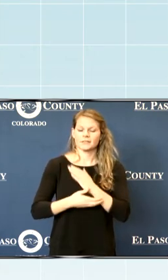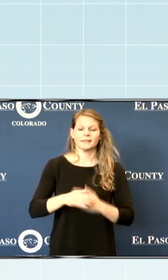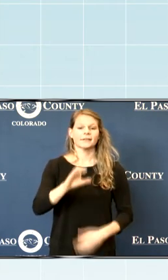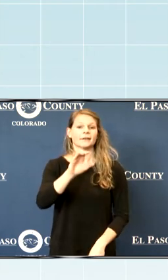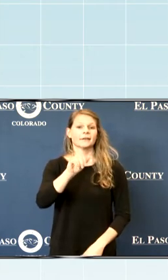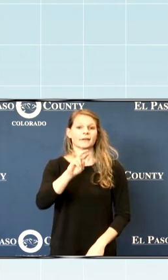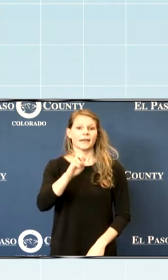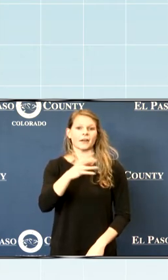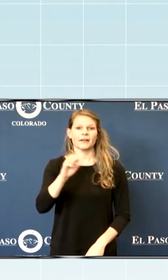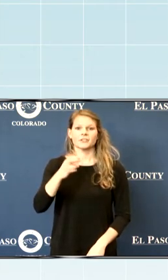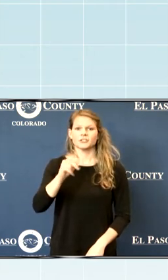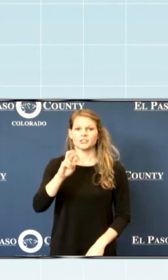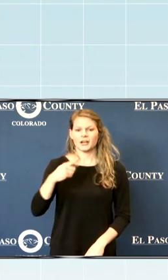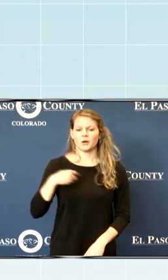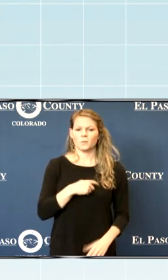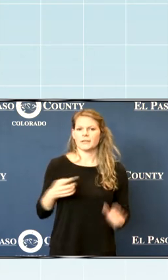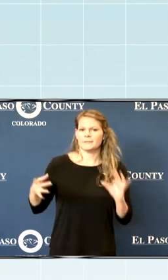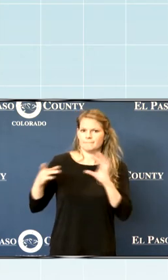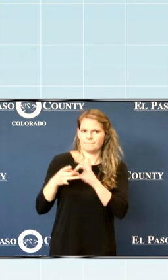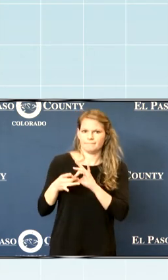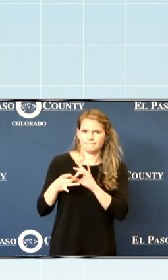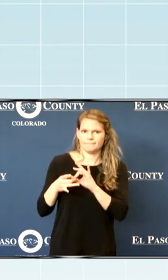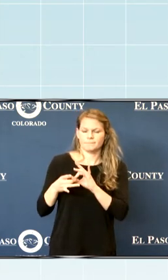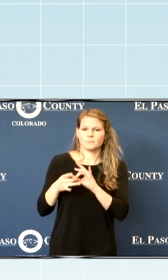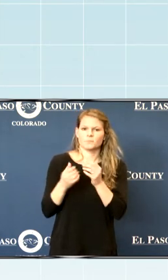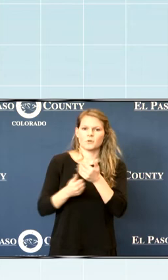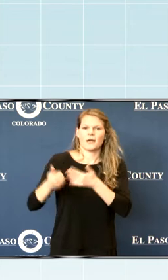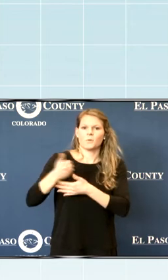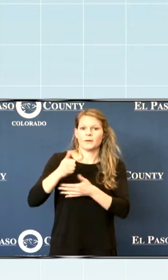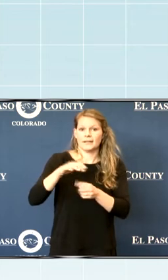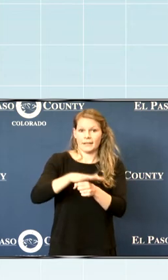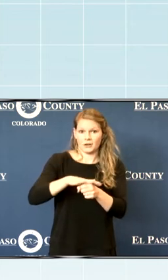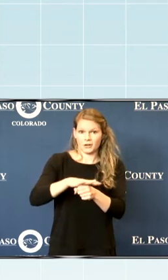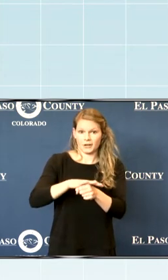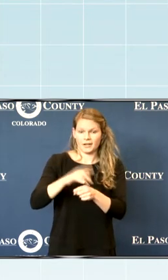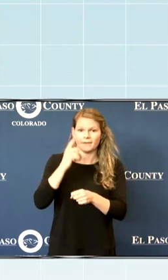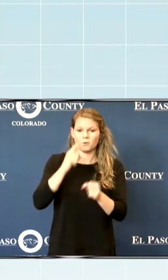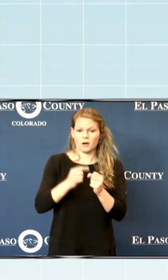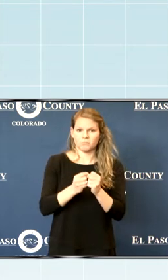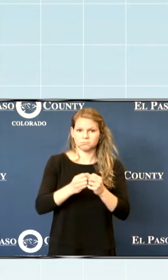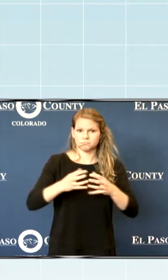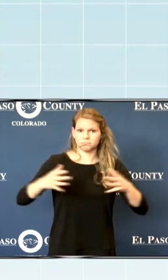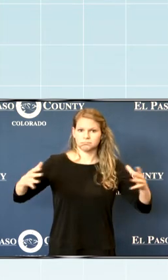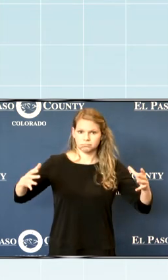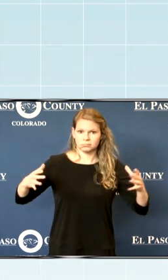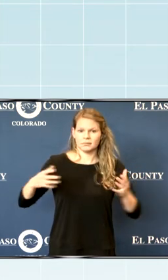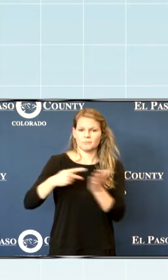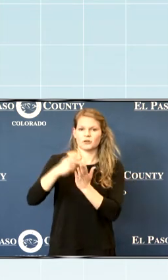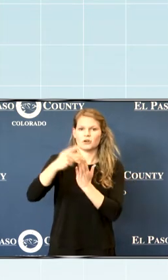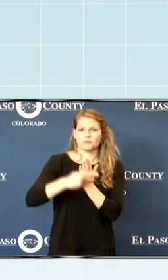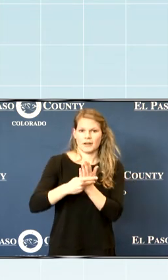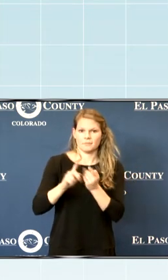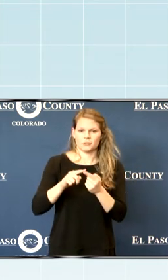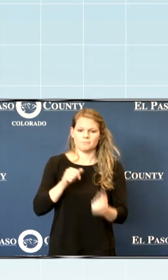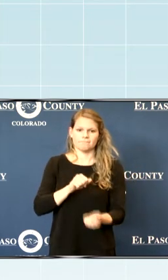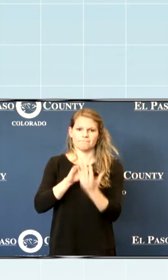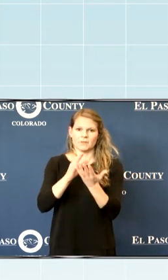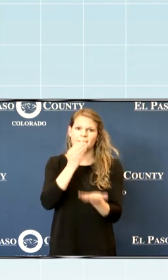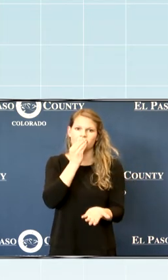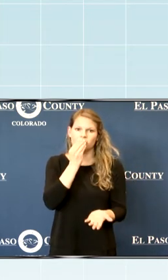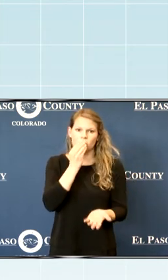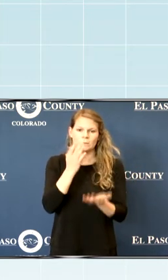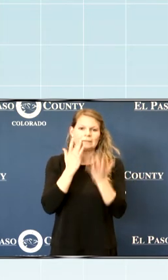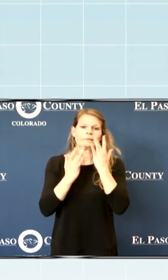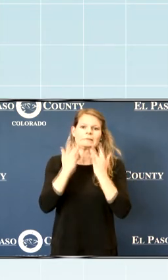Share is in alignment with the county's ARPA priority area of expanding programs to address food insecurity.